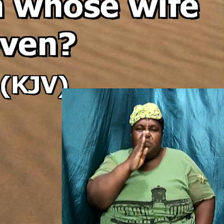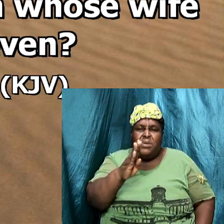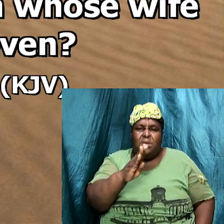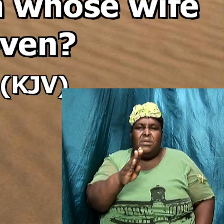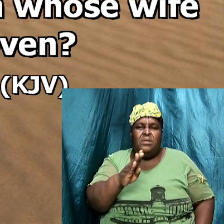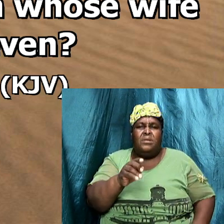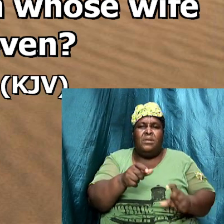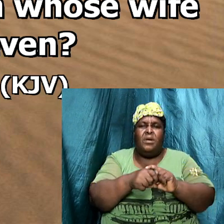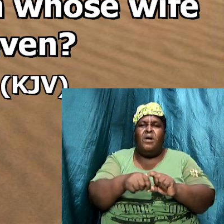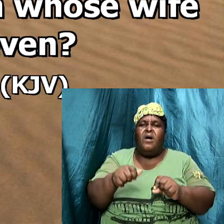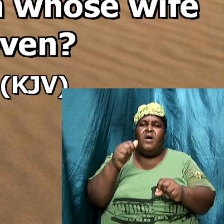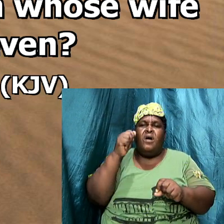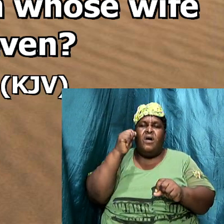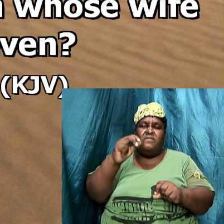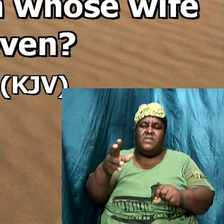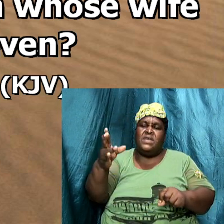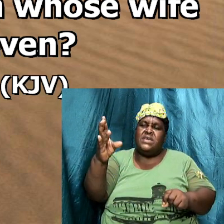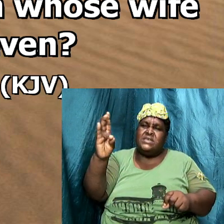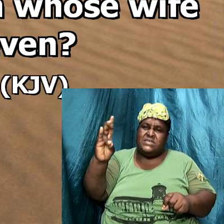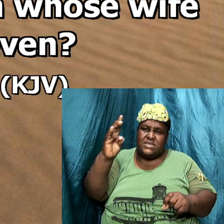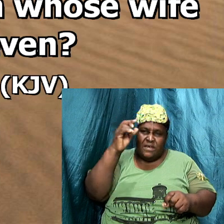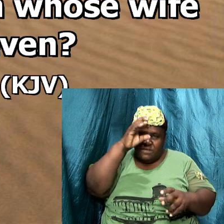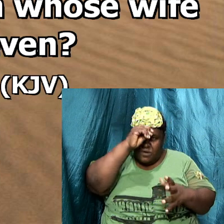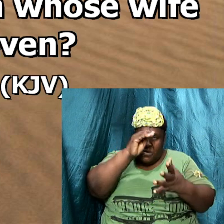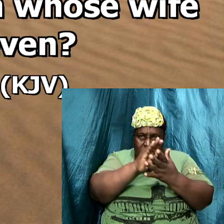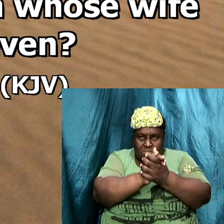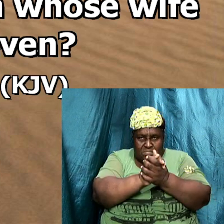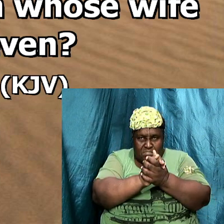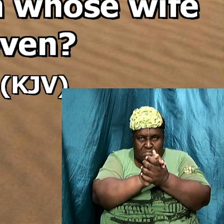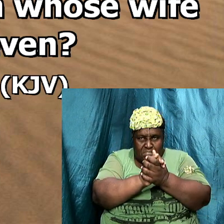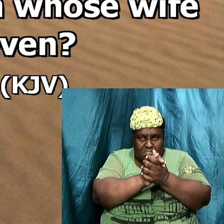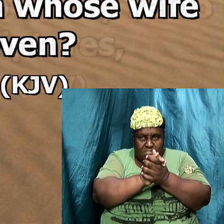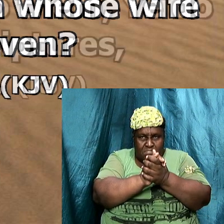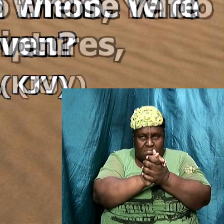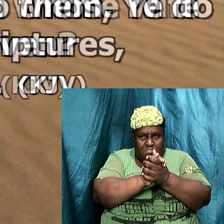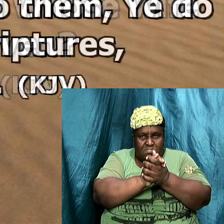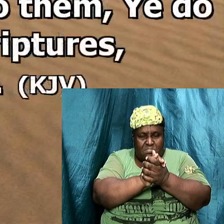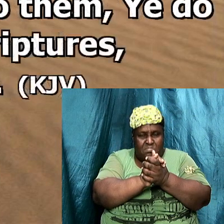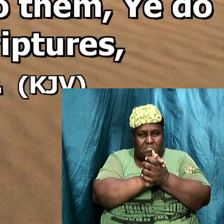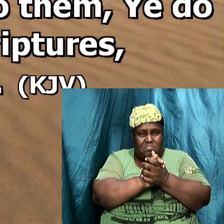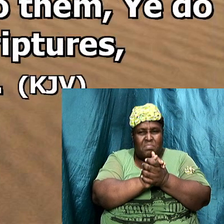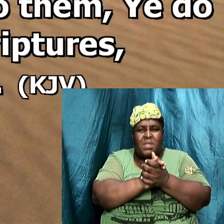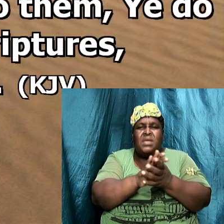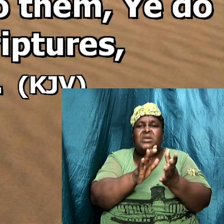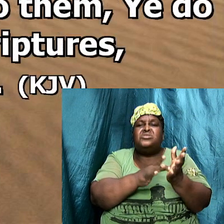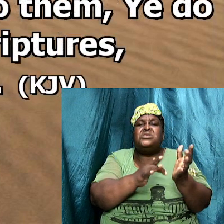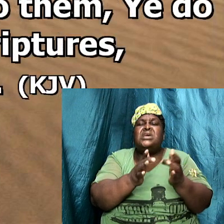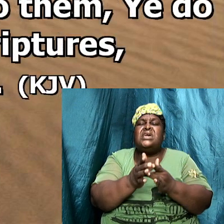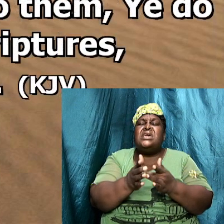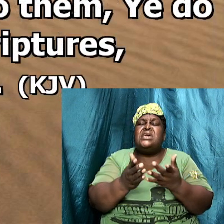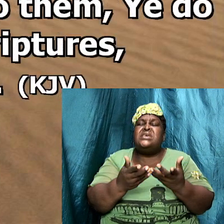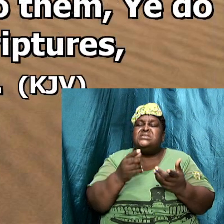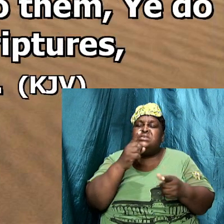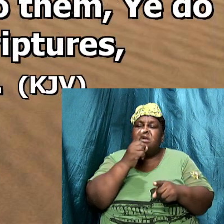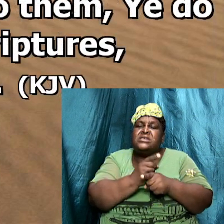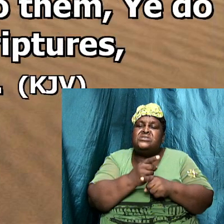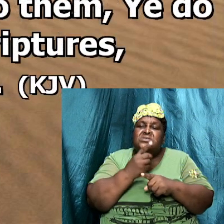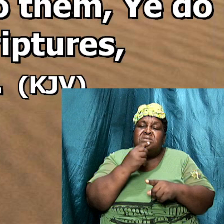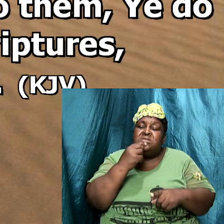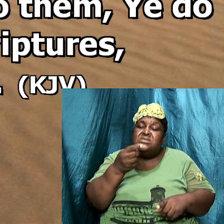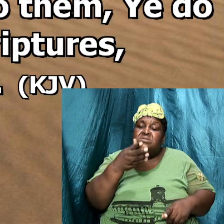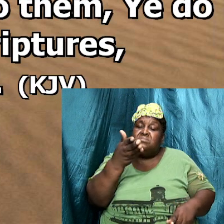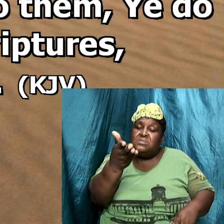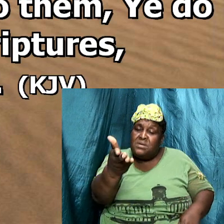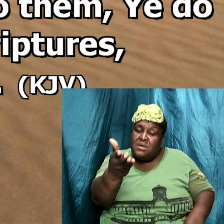for they all had her Jesus answered and said unto them